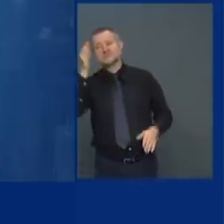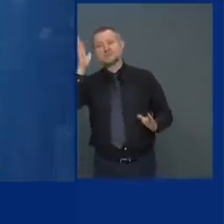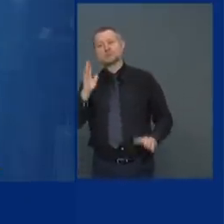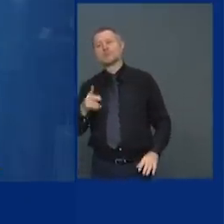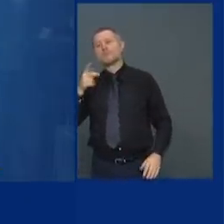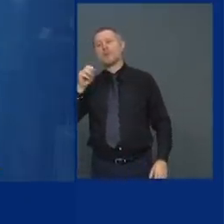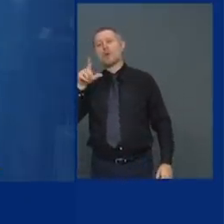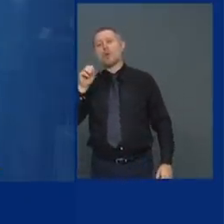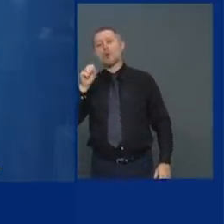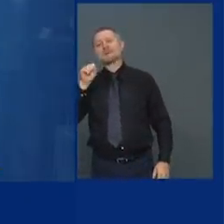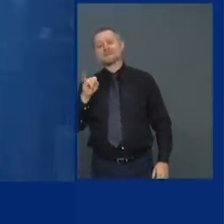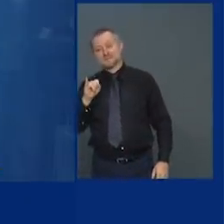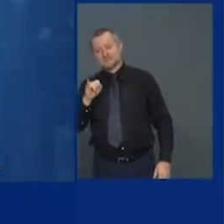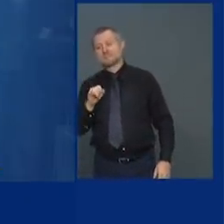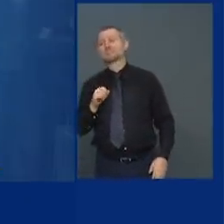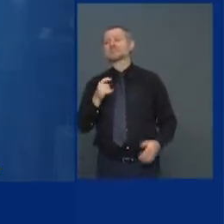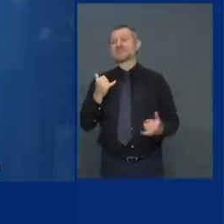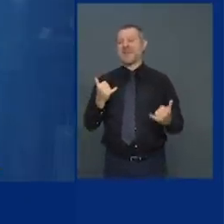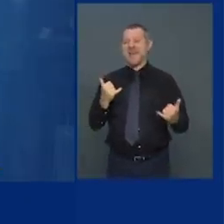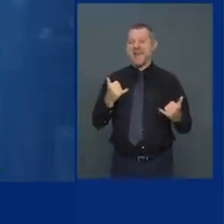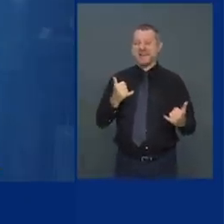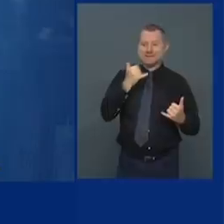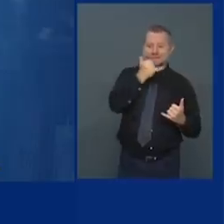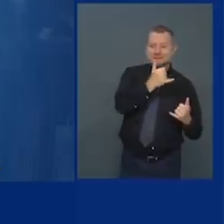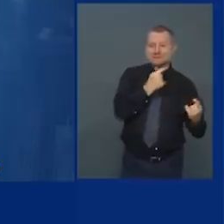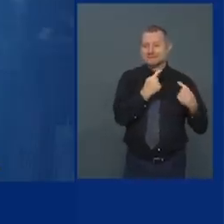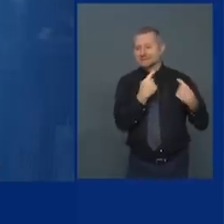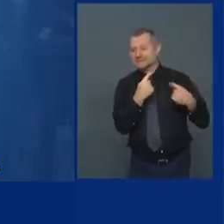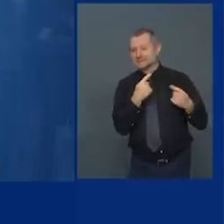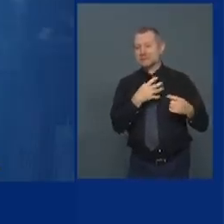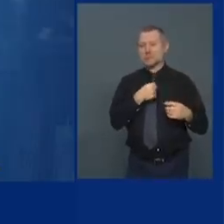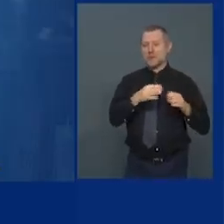she is talking to the White House about coming up with a relief package